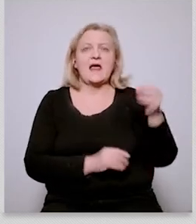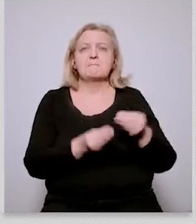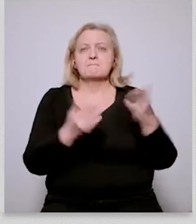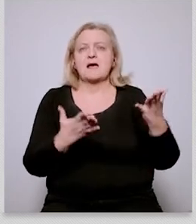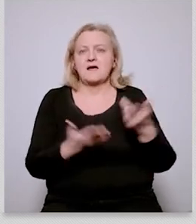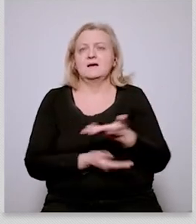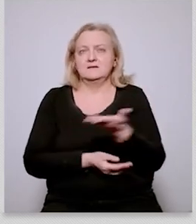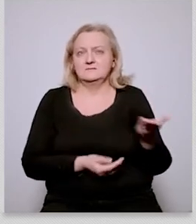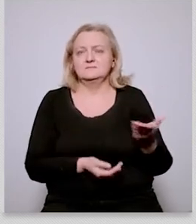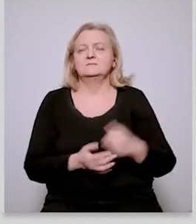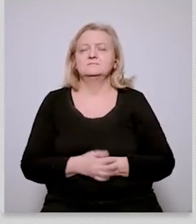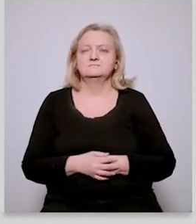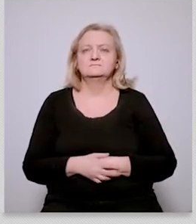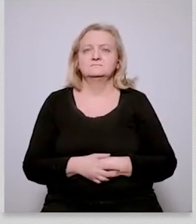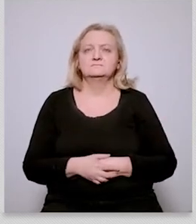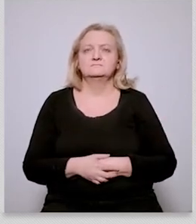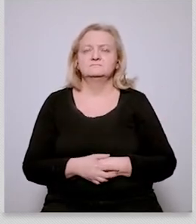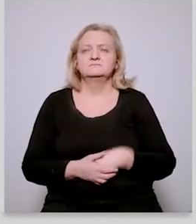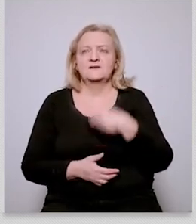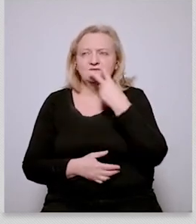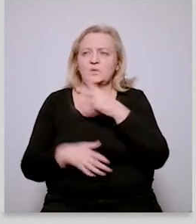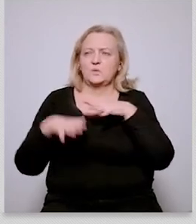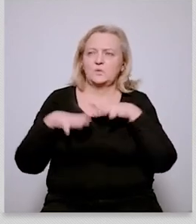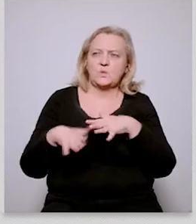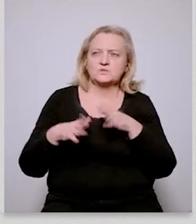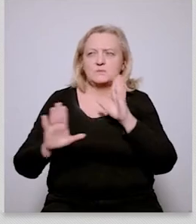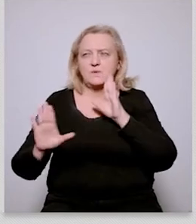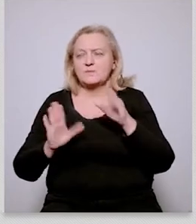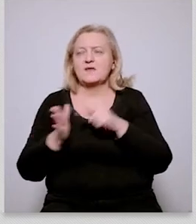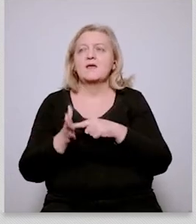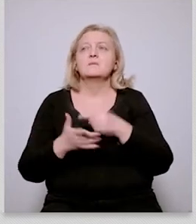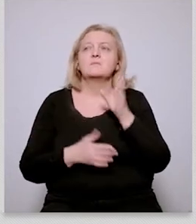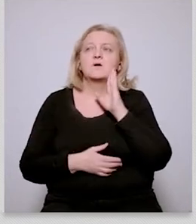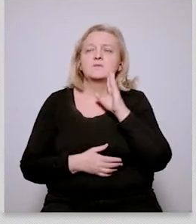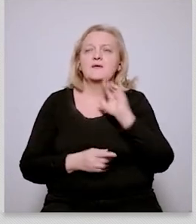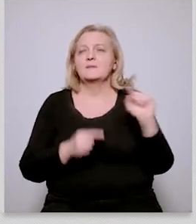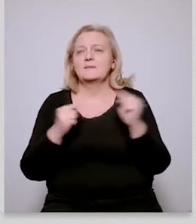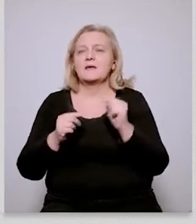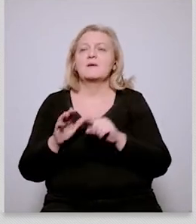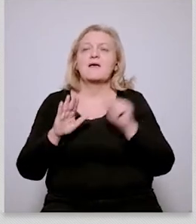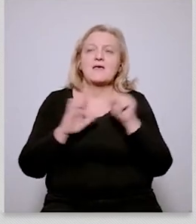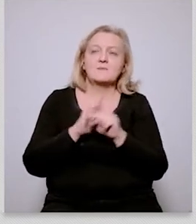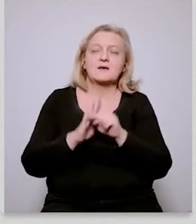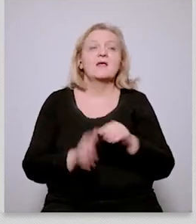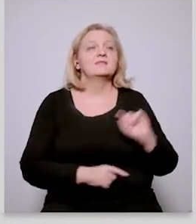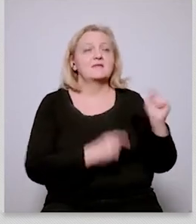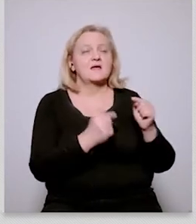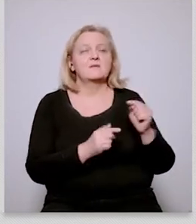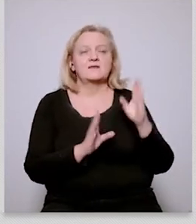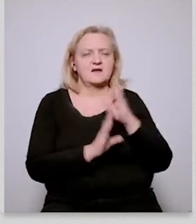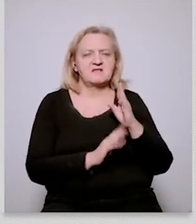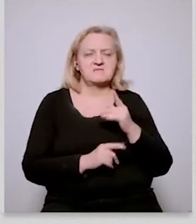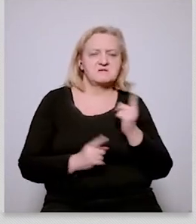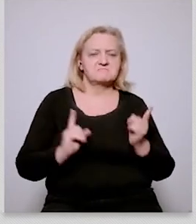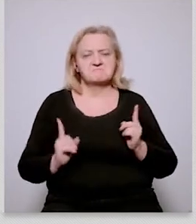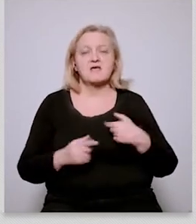decided to do therefore was to see a little bit how the conversation was playing out in eight european countries and since then we've added the uk